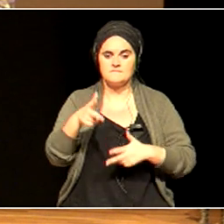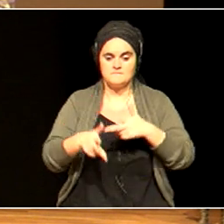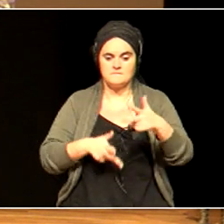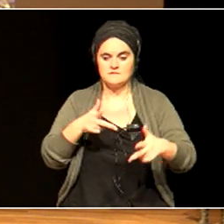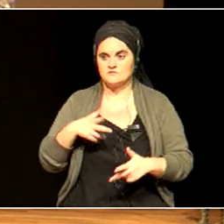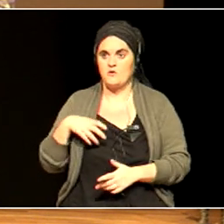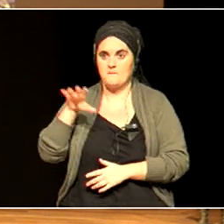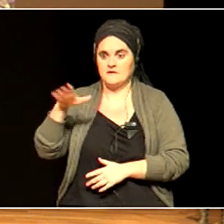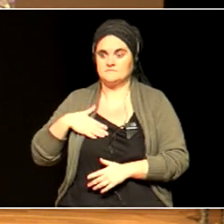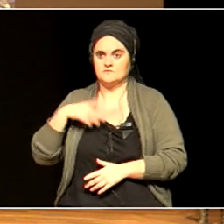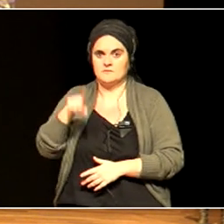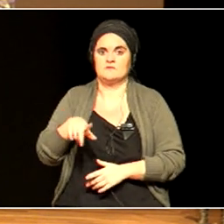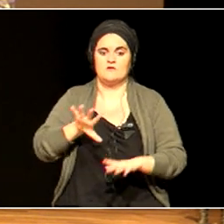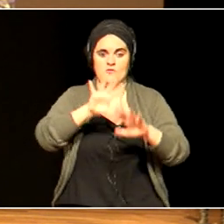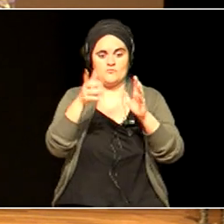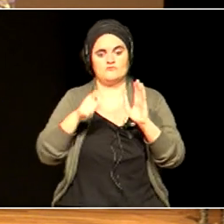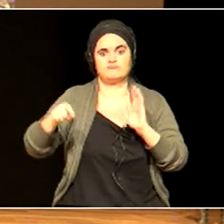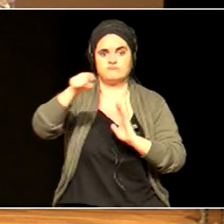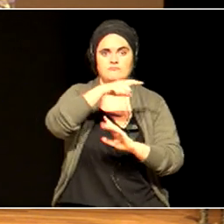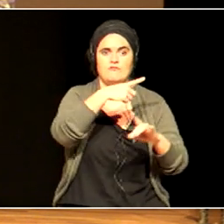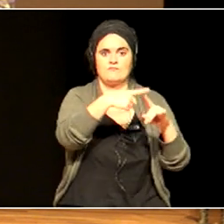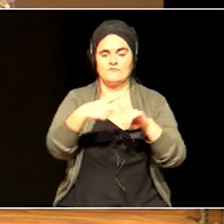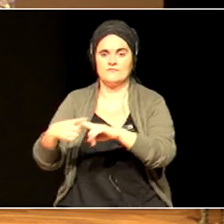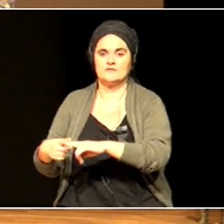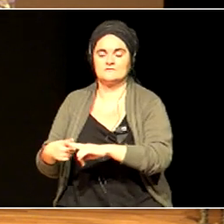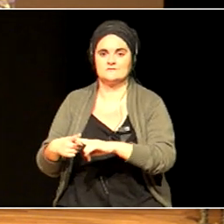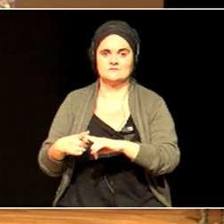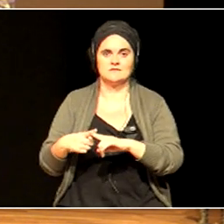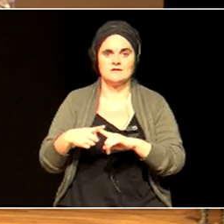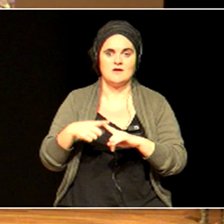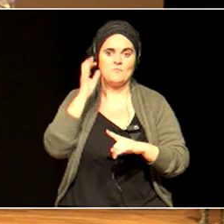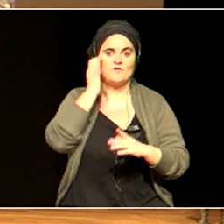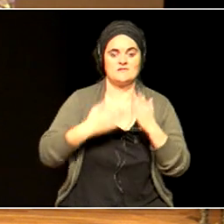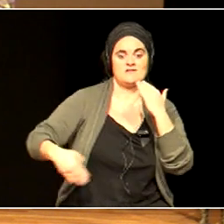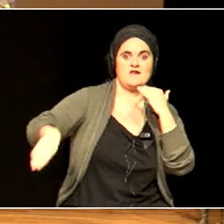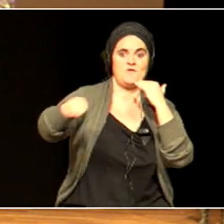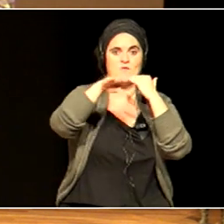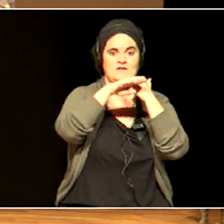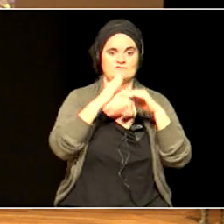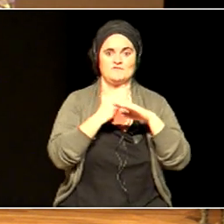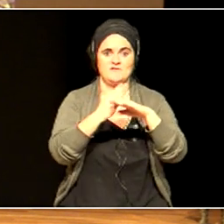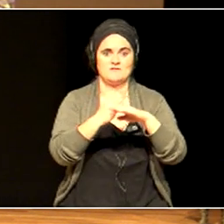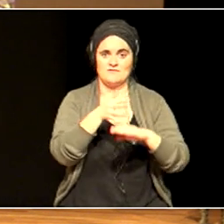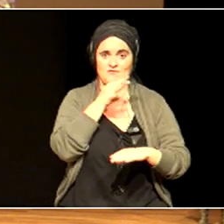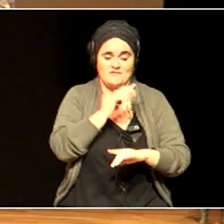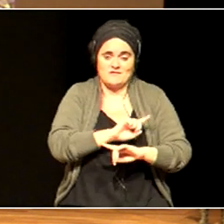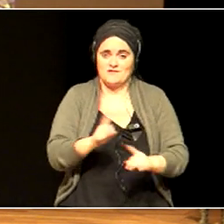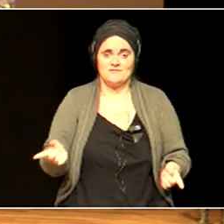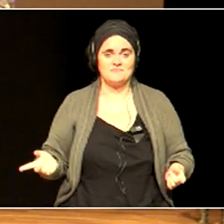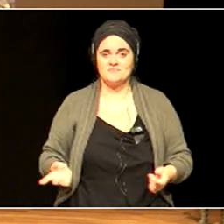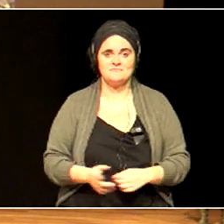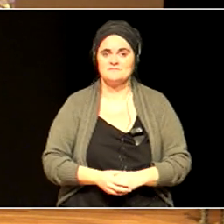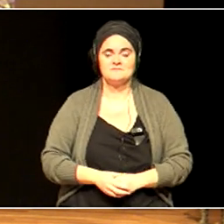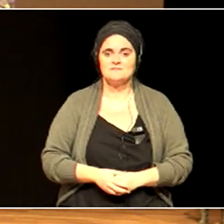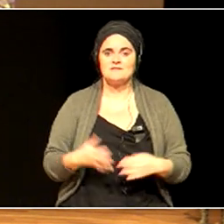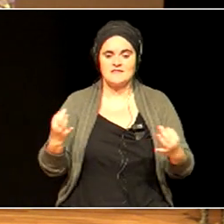for women hasn't gone nearly far enough. But we have to make sure that in our education system,